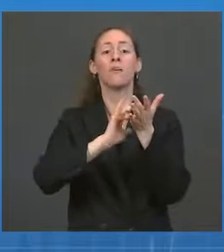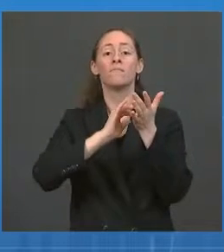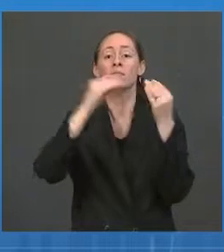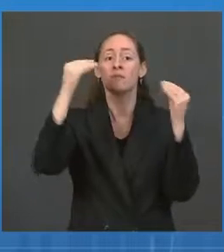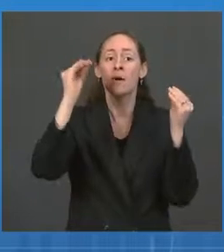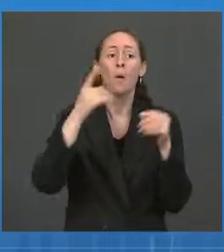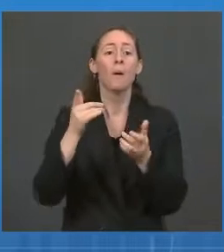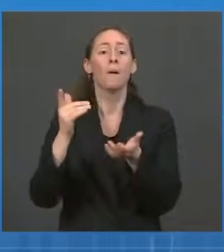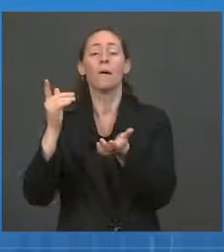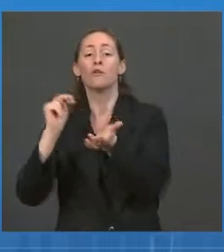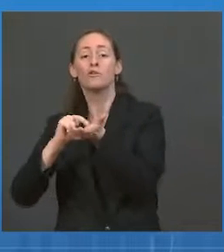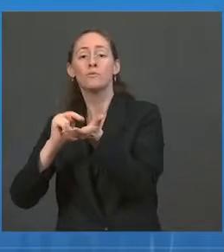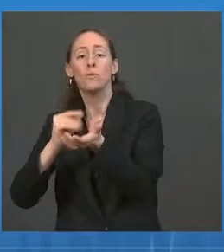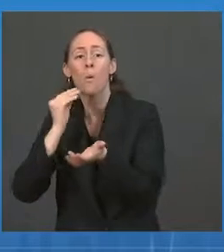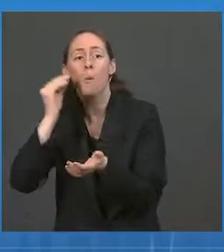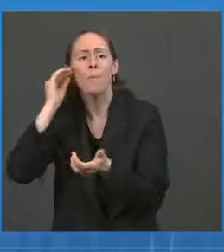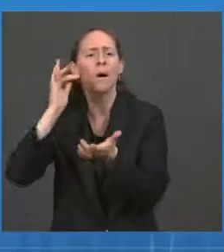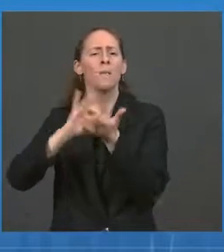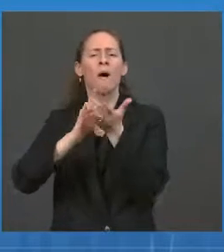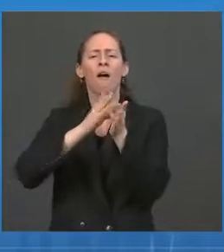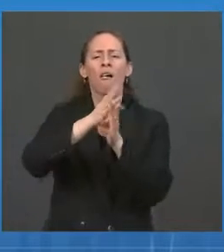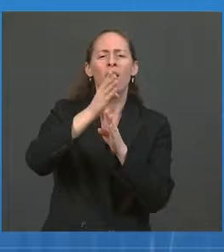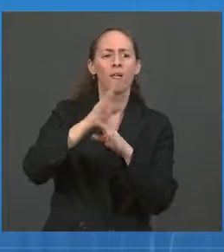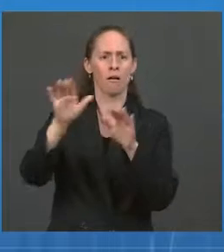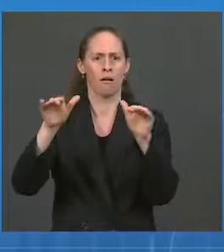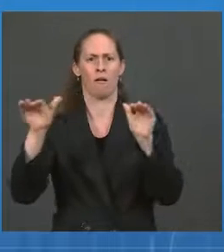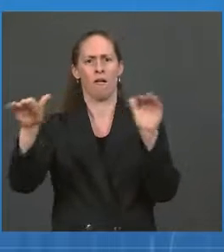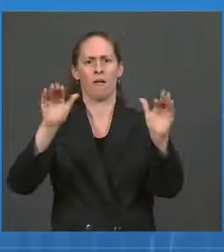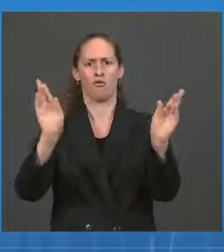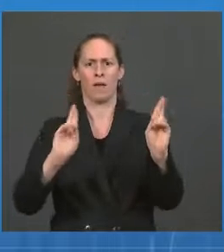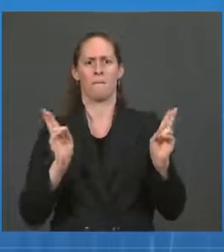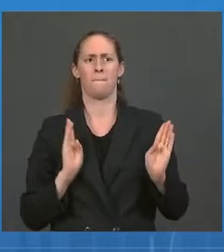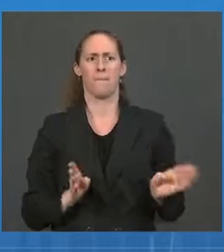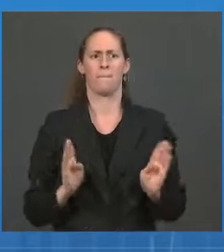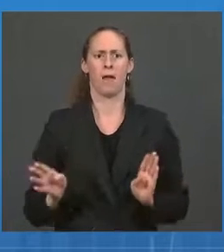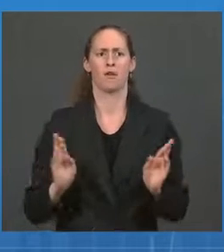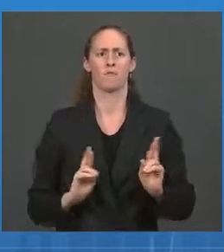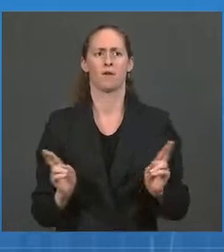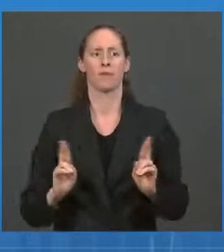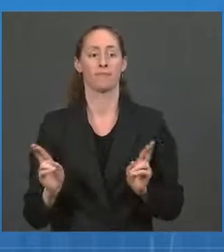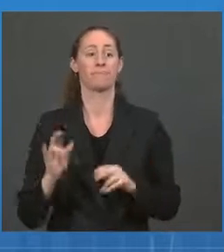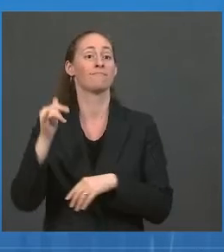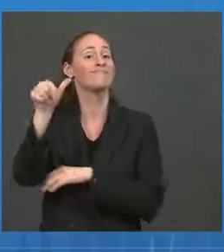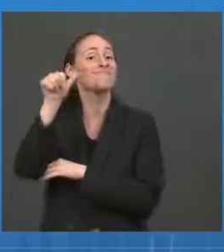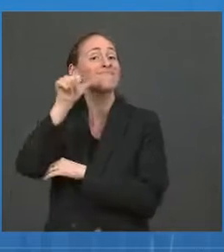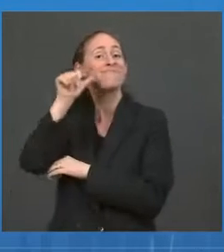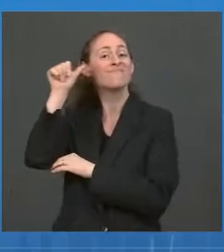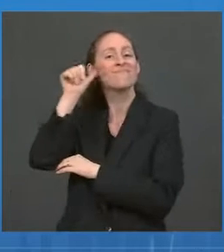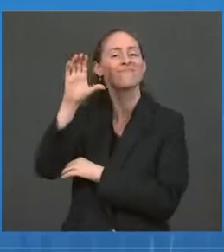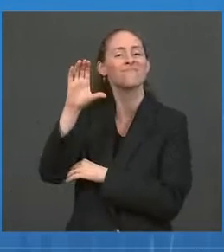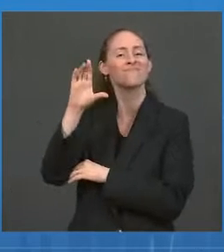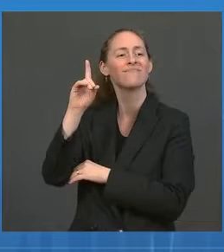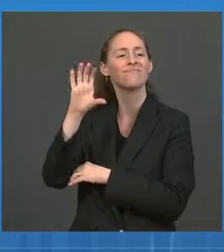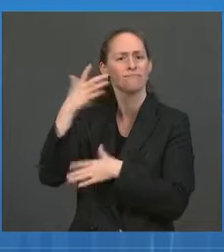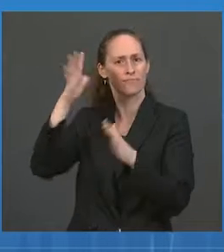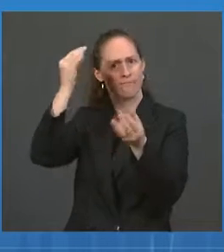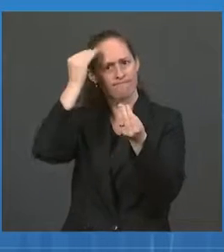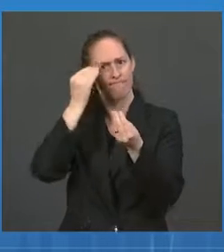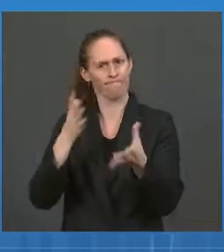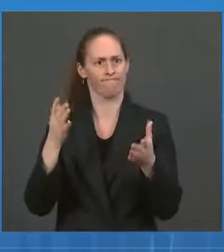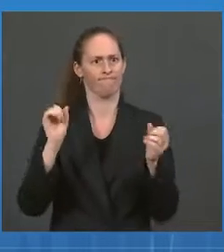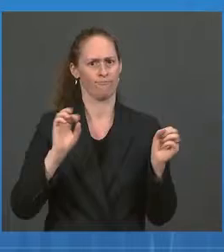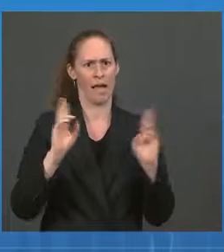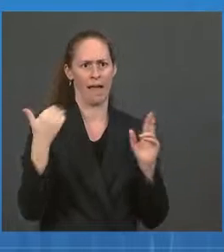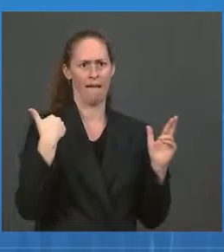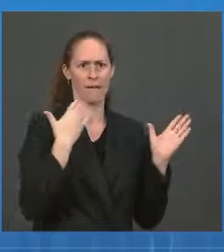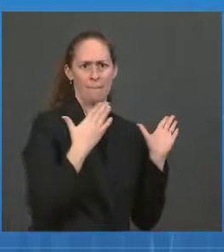localities. Yesterday, the CDC sent a message to state health officers laying out the process ahead and offering to help implement it in